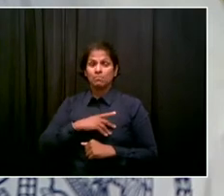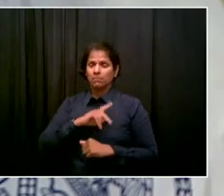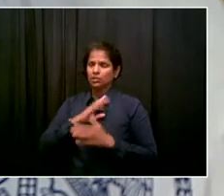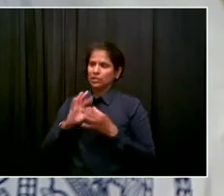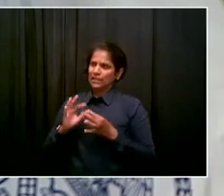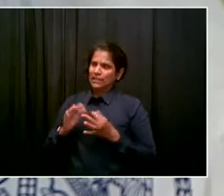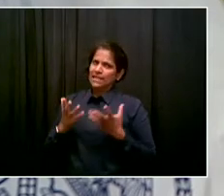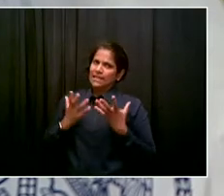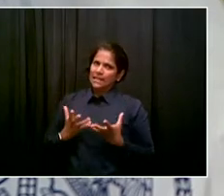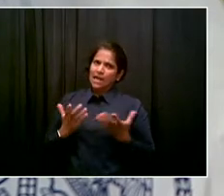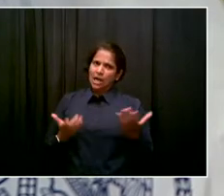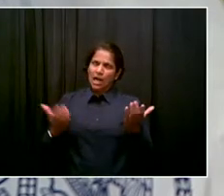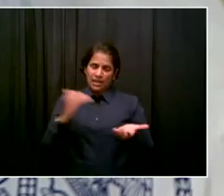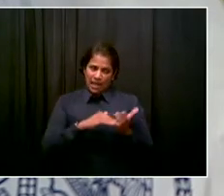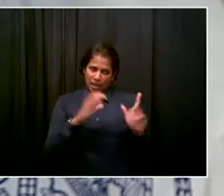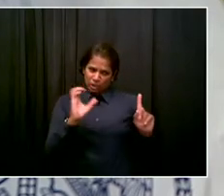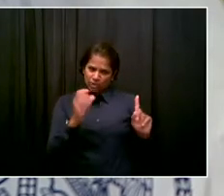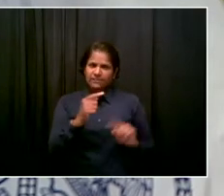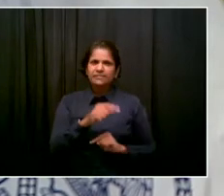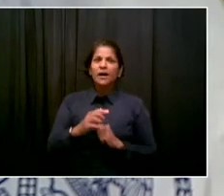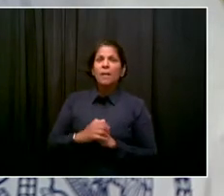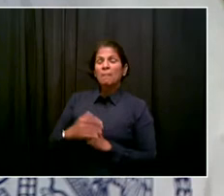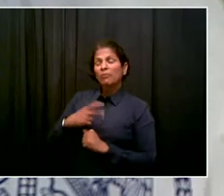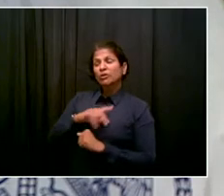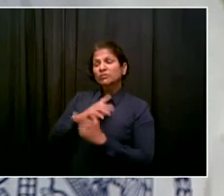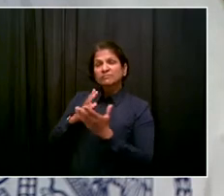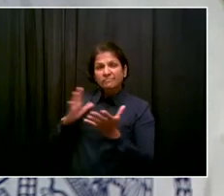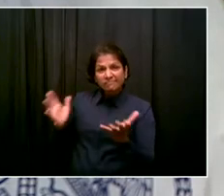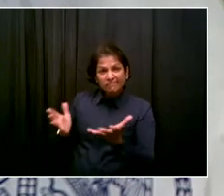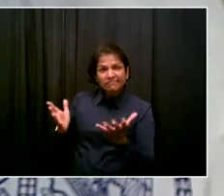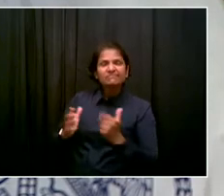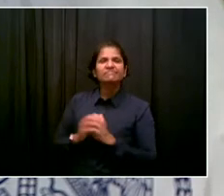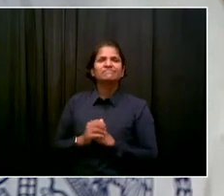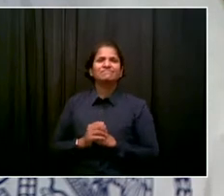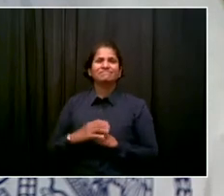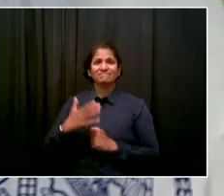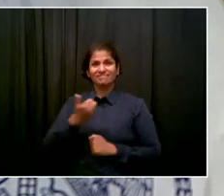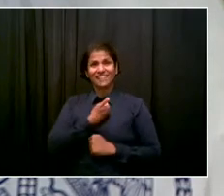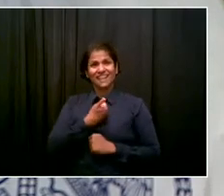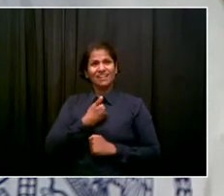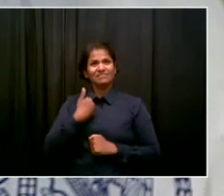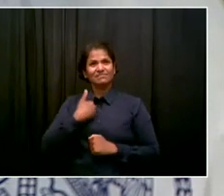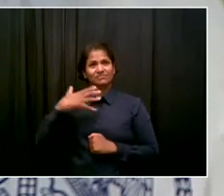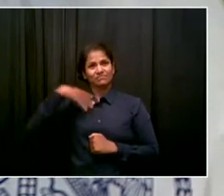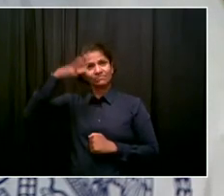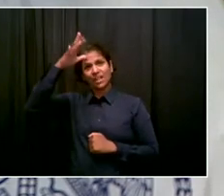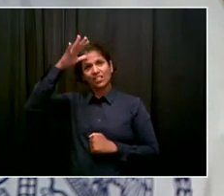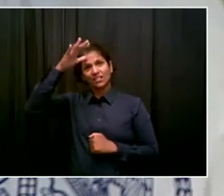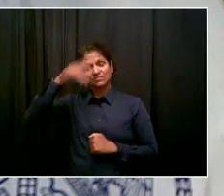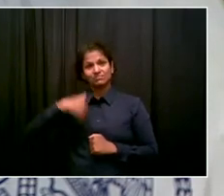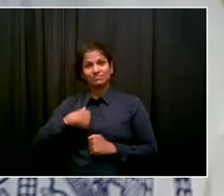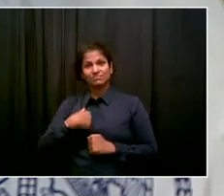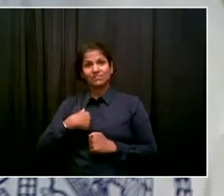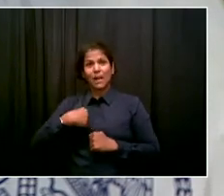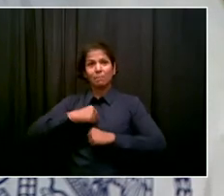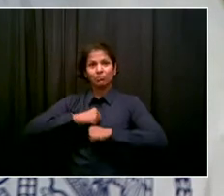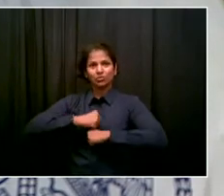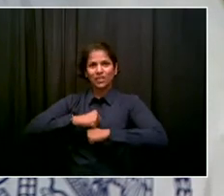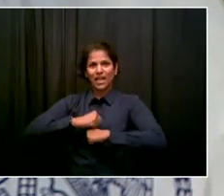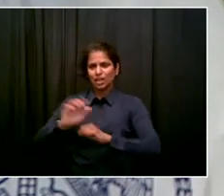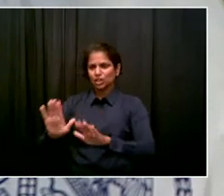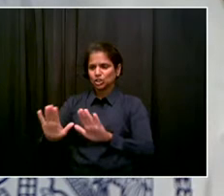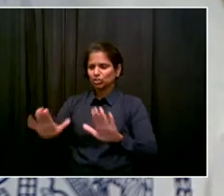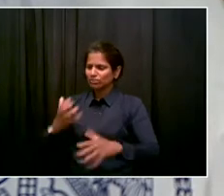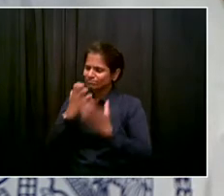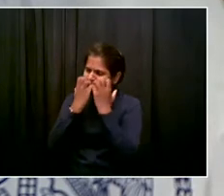here's what I want to say. Look, I'm going speak as a parent. Protect your children. Get them vaccinated. The vaccine is